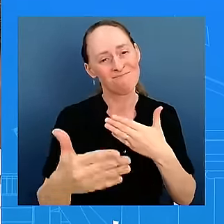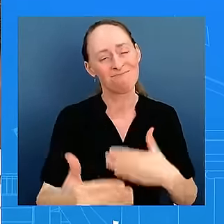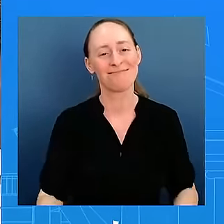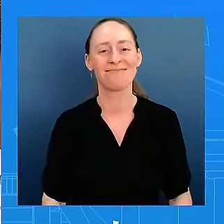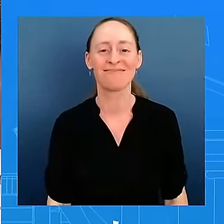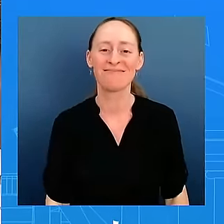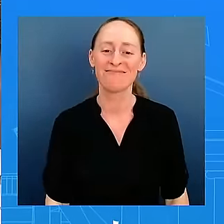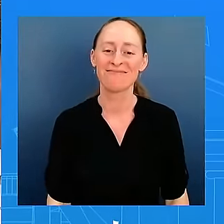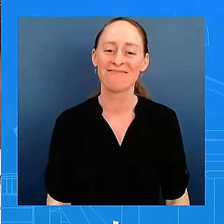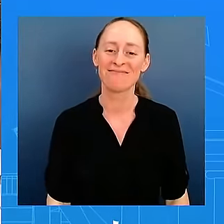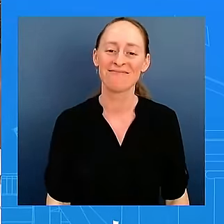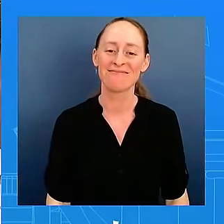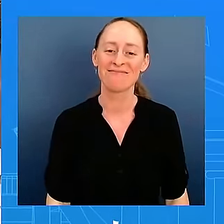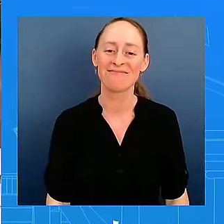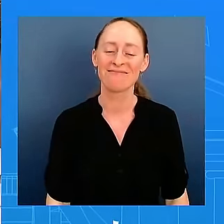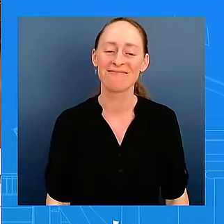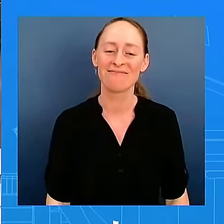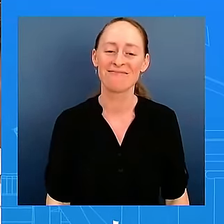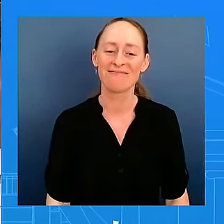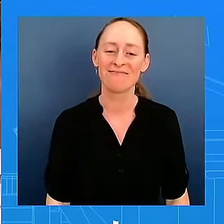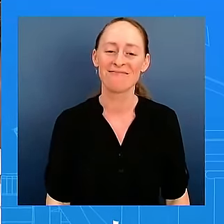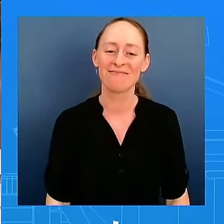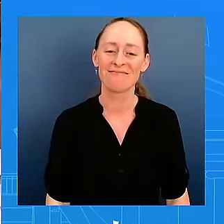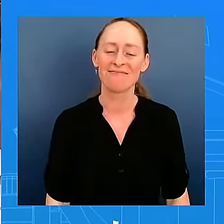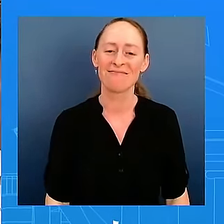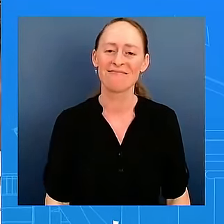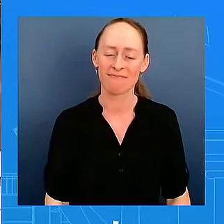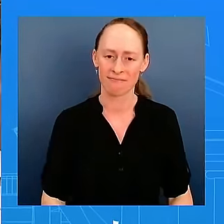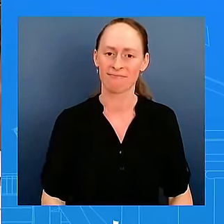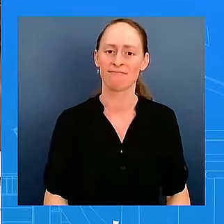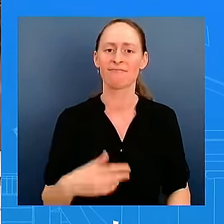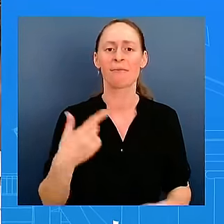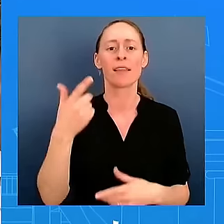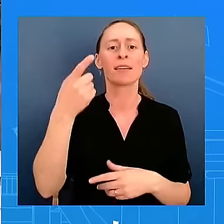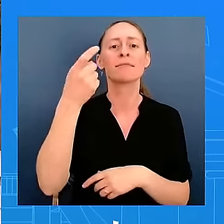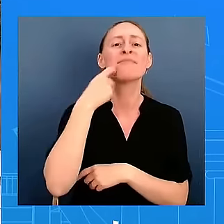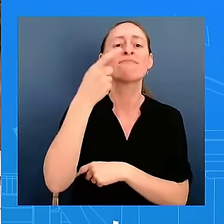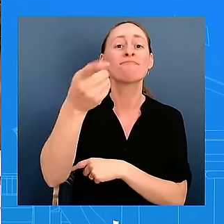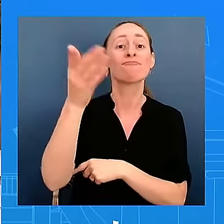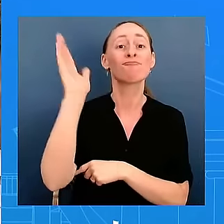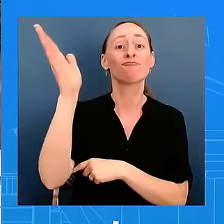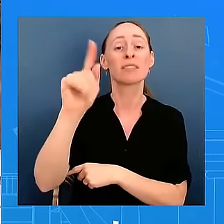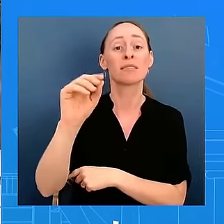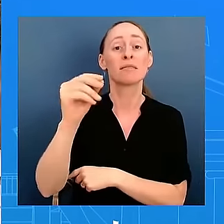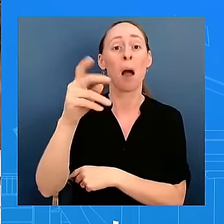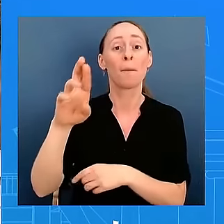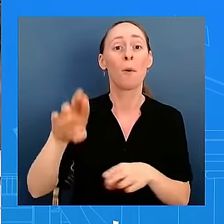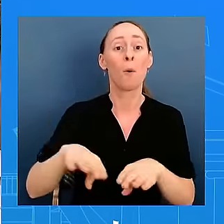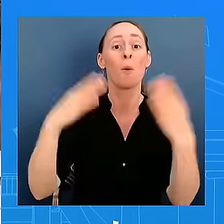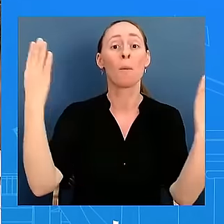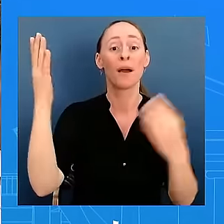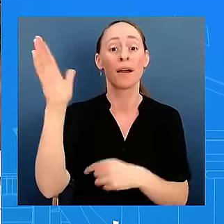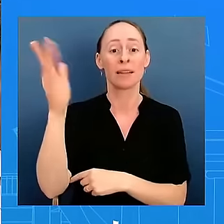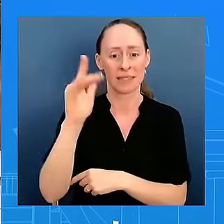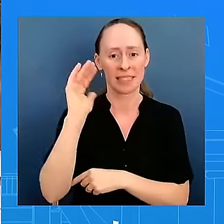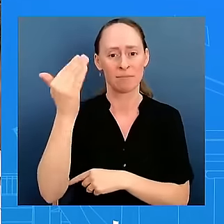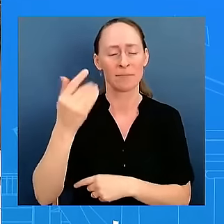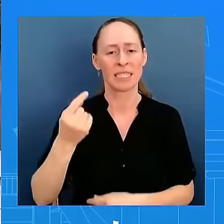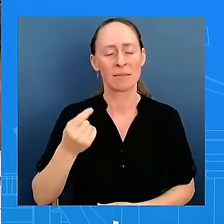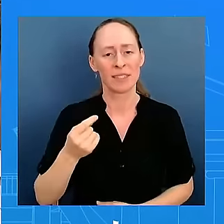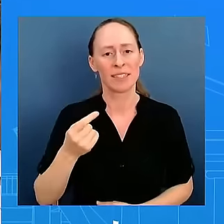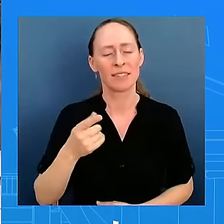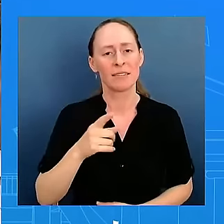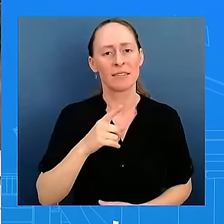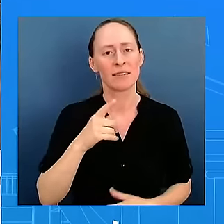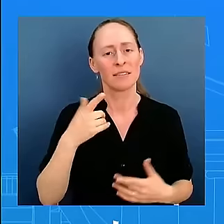prepared remarks at the very top it seemed as if you got a little emotional talking a little bit of no i missed that let's read that